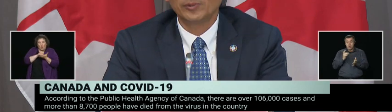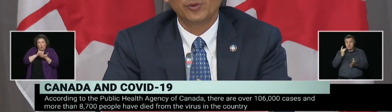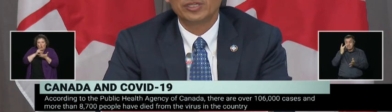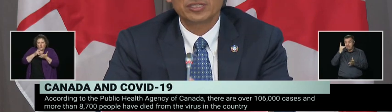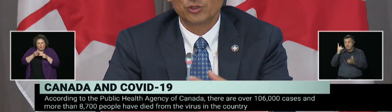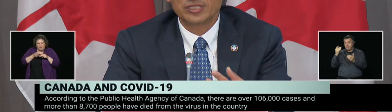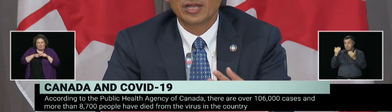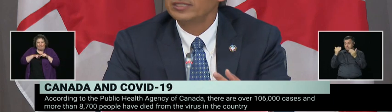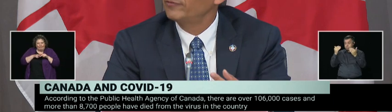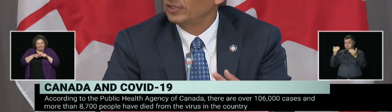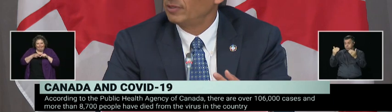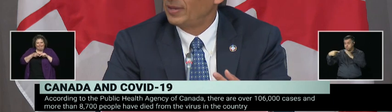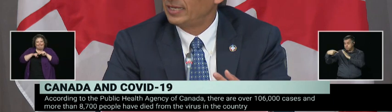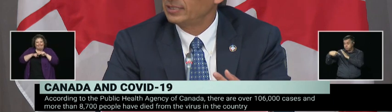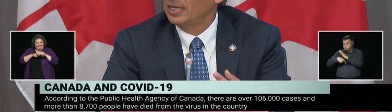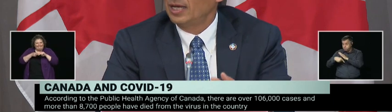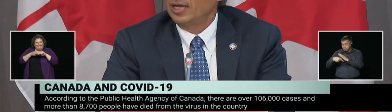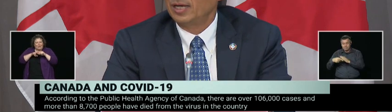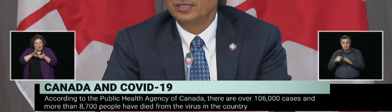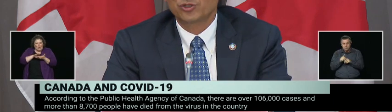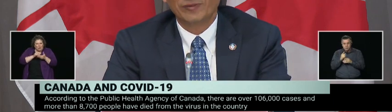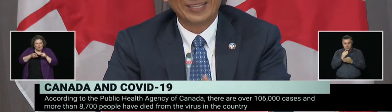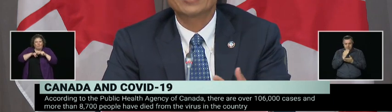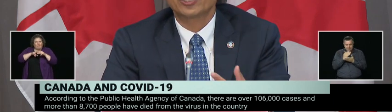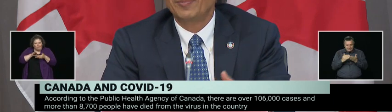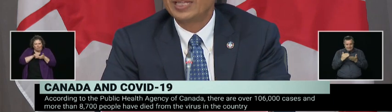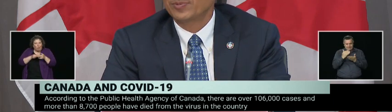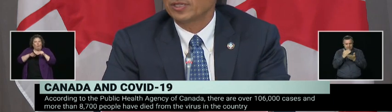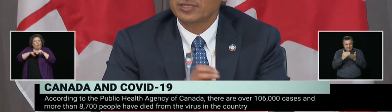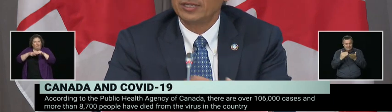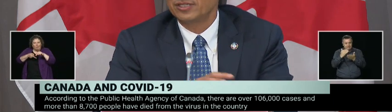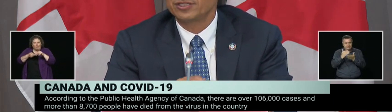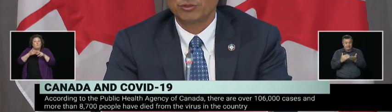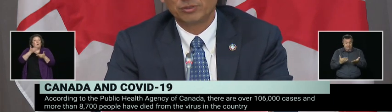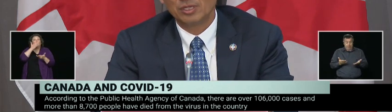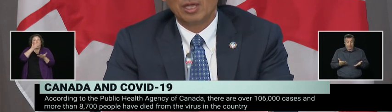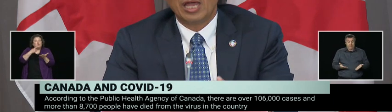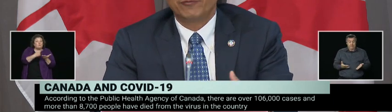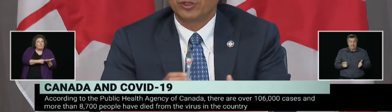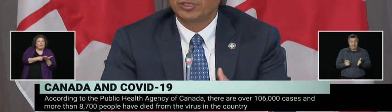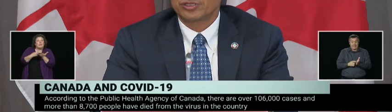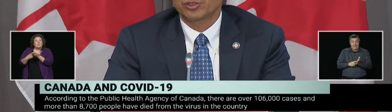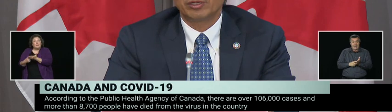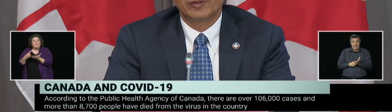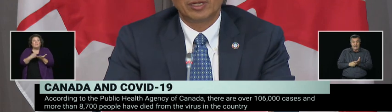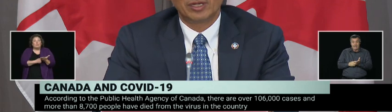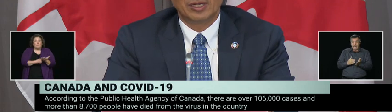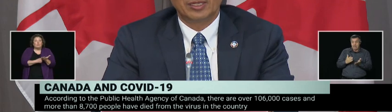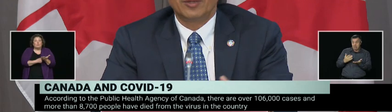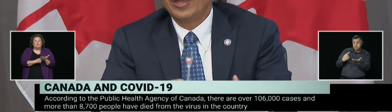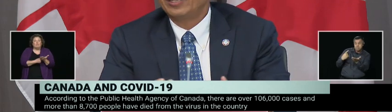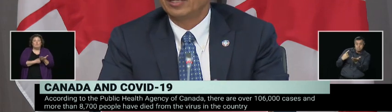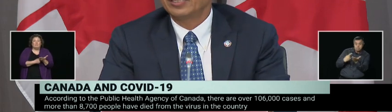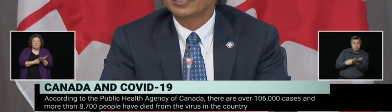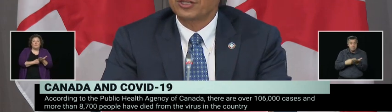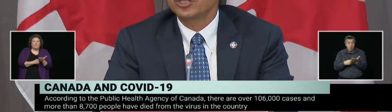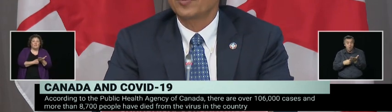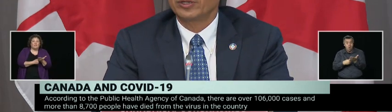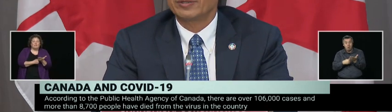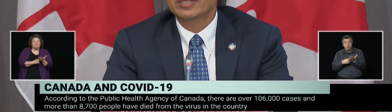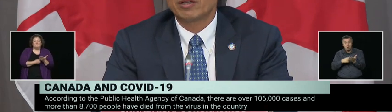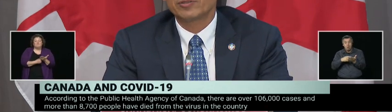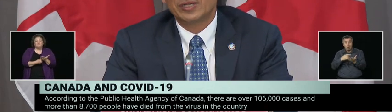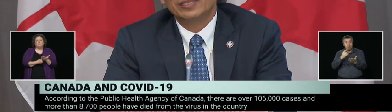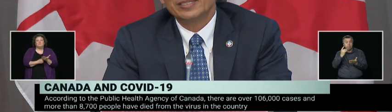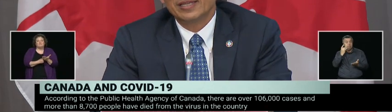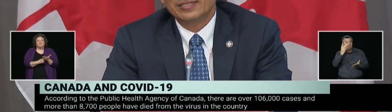that normally when there's good scientific debate, it's sort of like inside a baseball. The scientists, you know, have good sort of debate, discussions